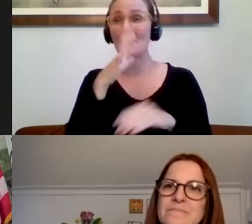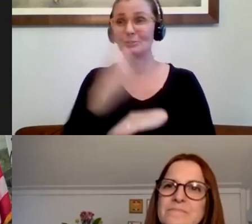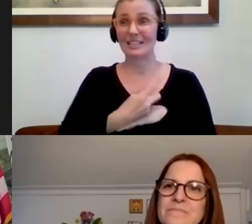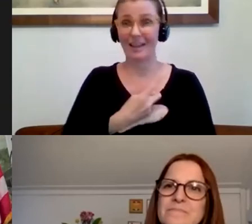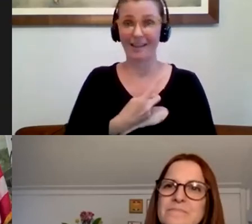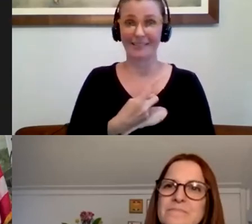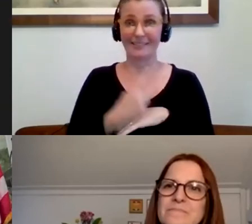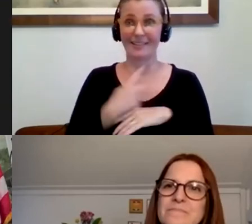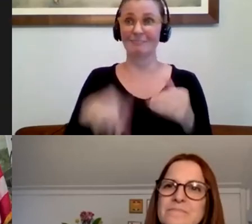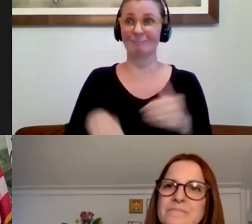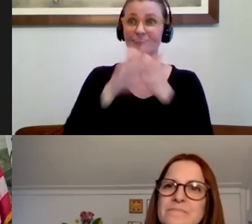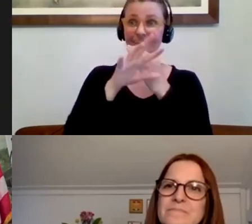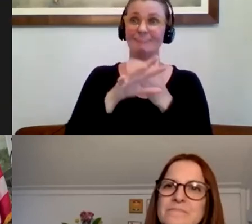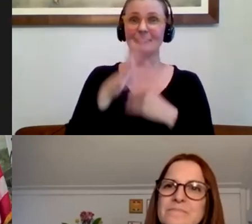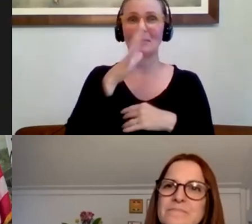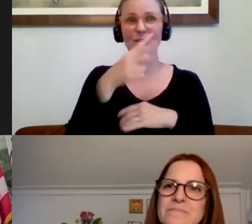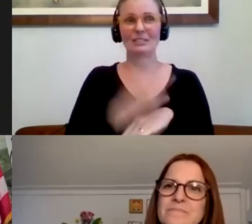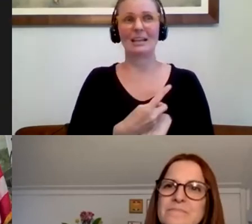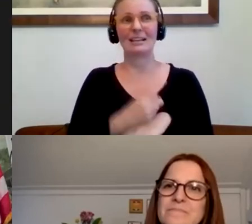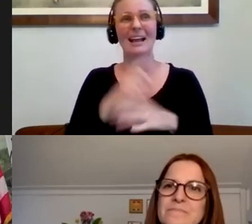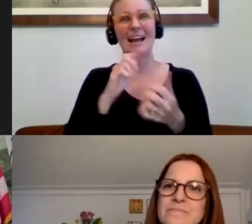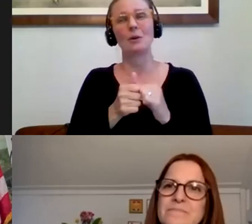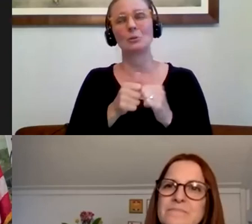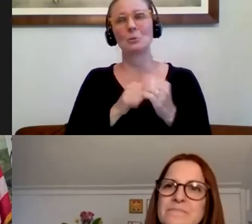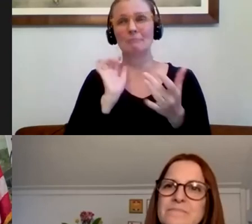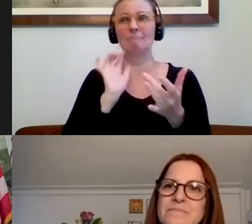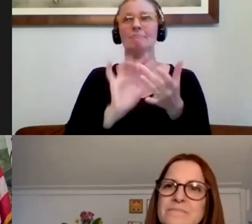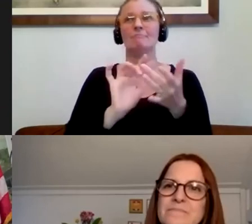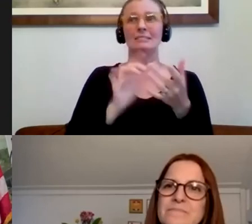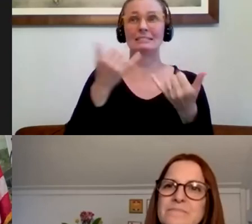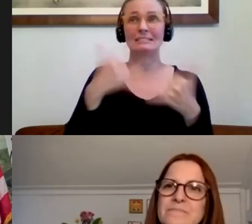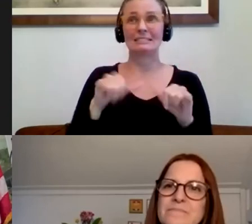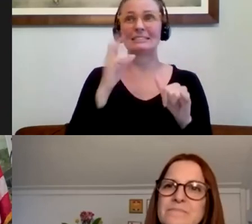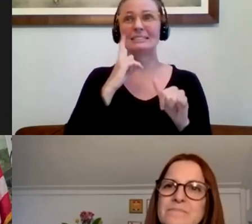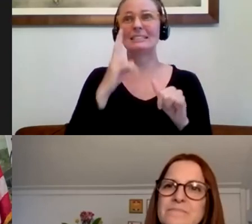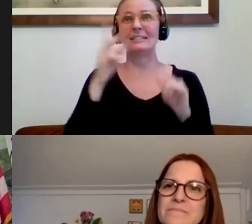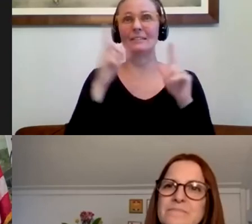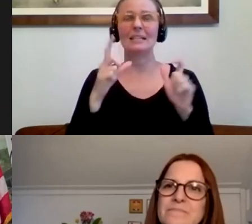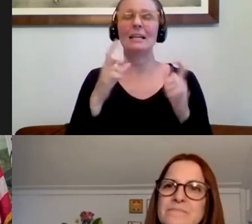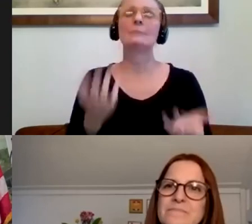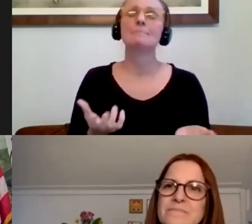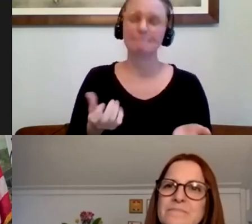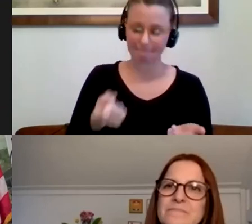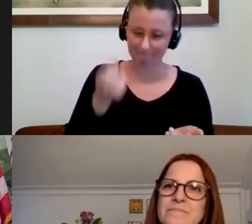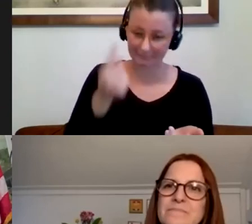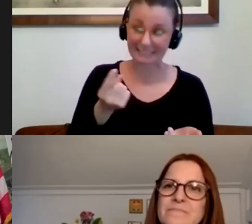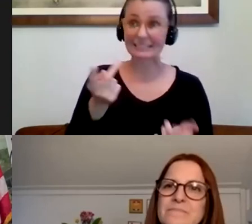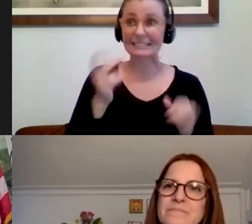And that's one way that you can keep in touch and still see their faces and be able to do it. I know it's not the same as being face to face, but it's always